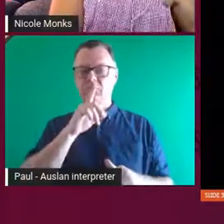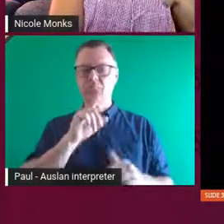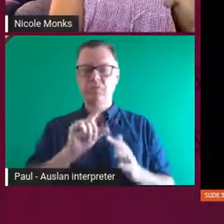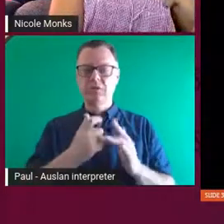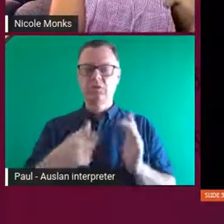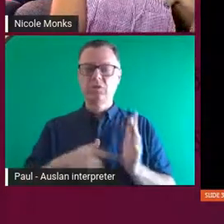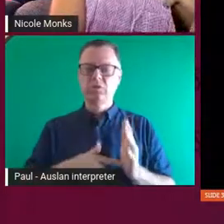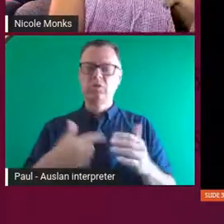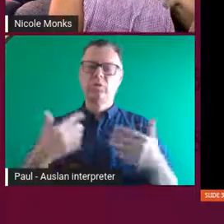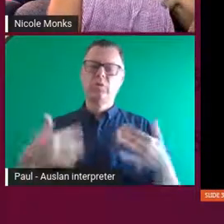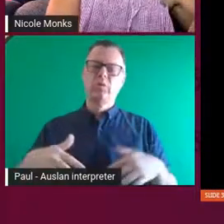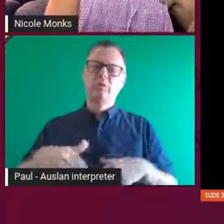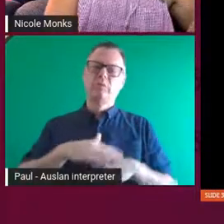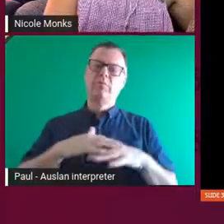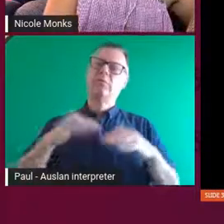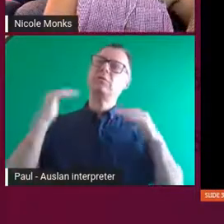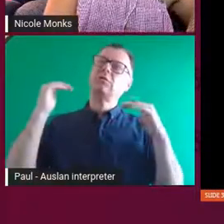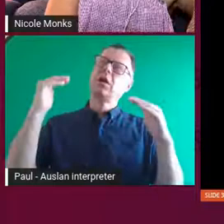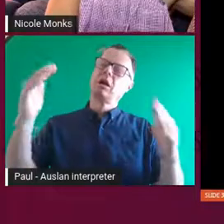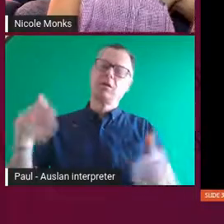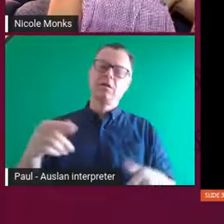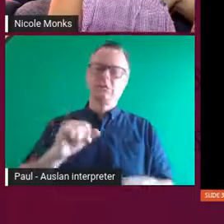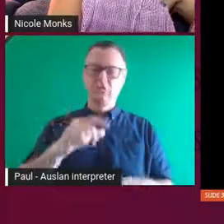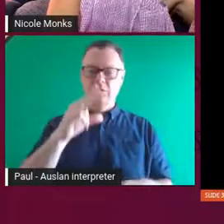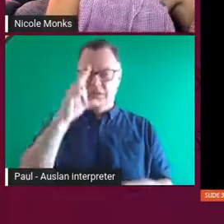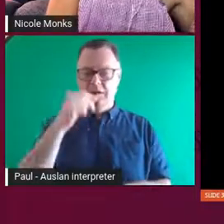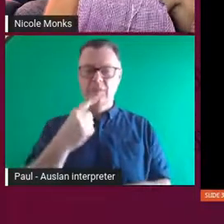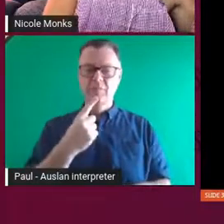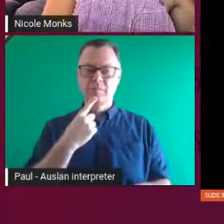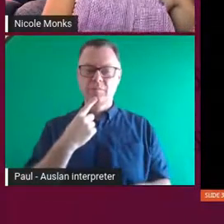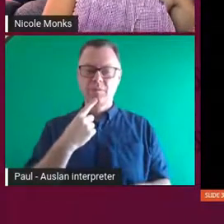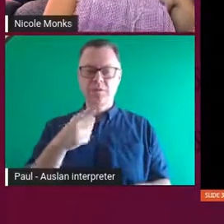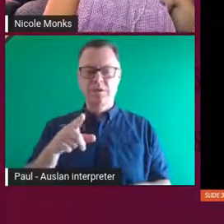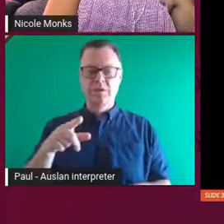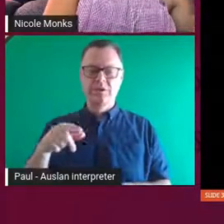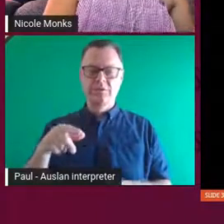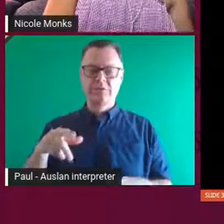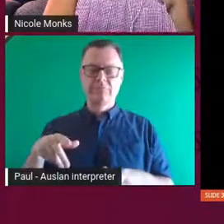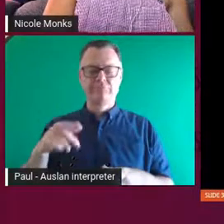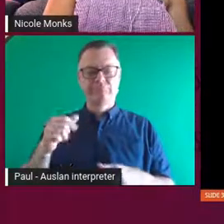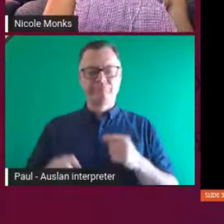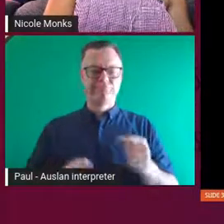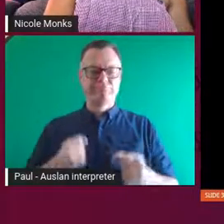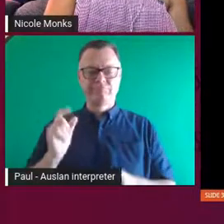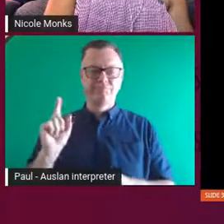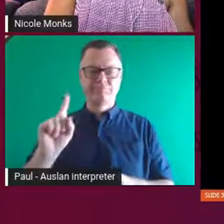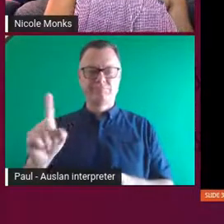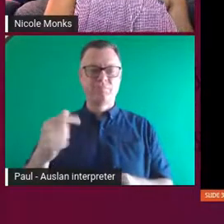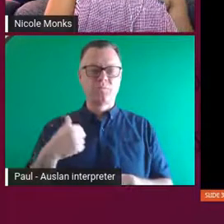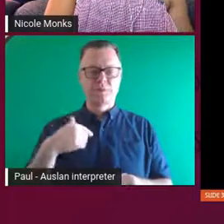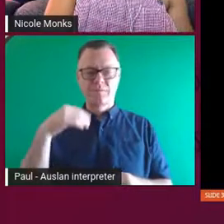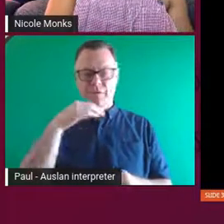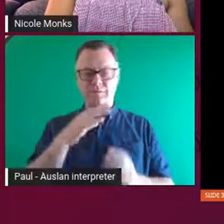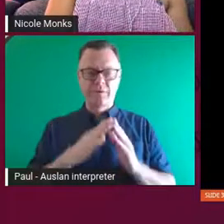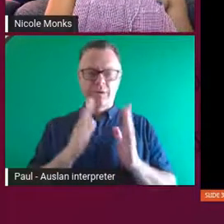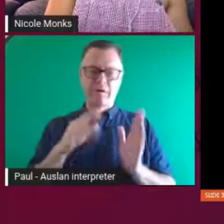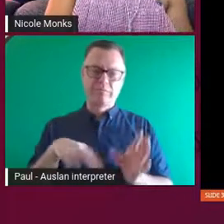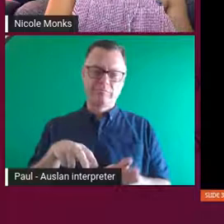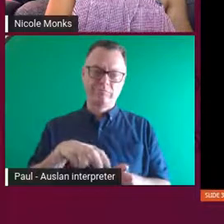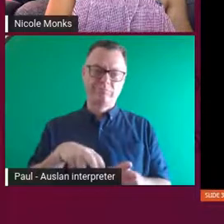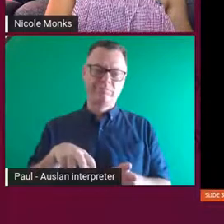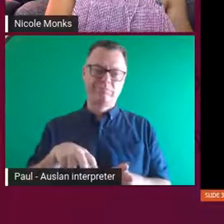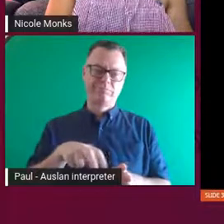sky. And here's your little boy running along the side of the road. And we've been stuck at home in Melbourne thinking,